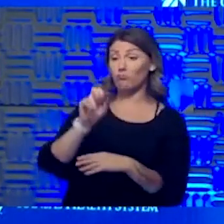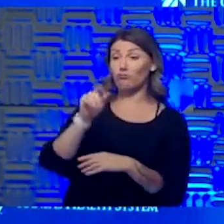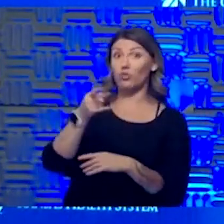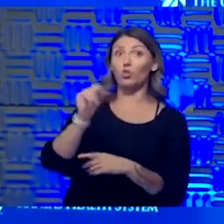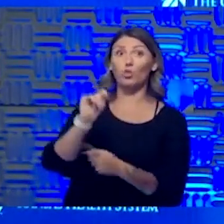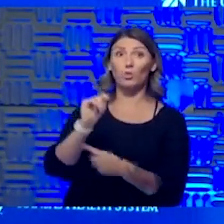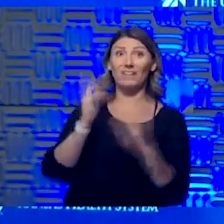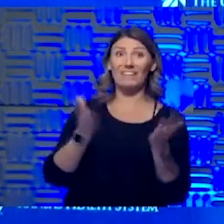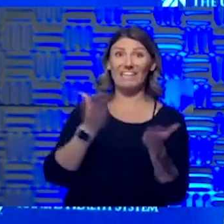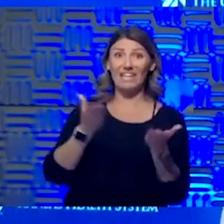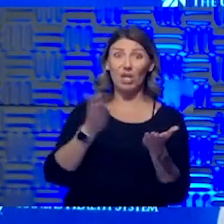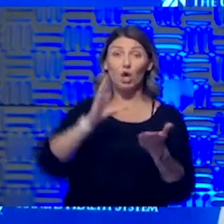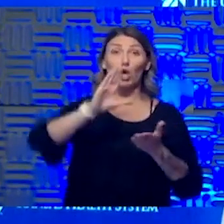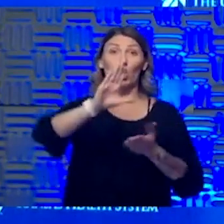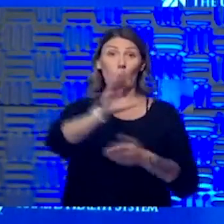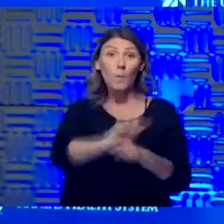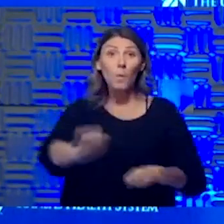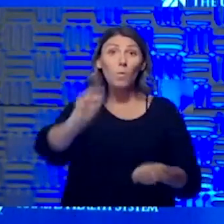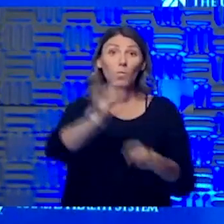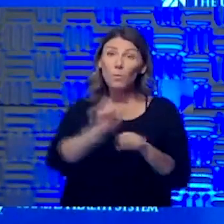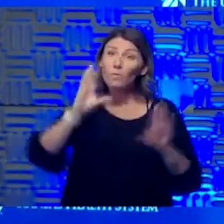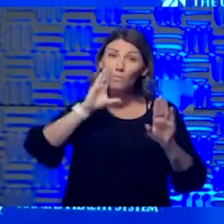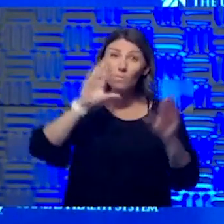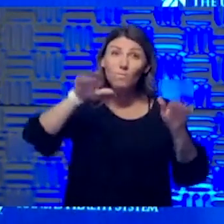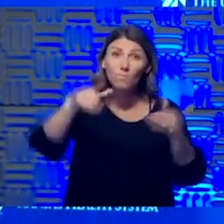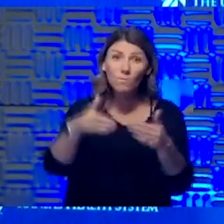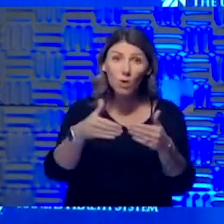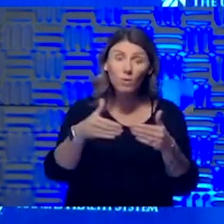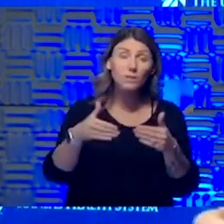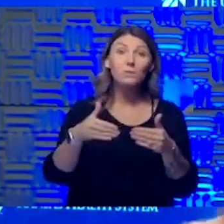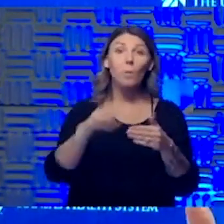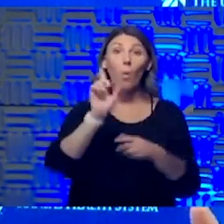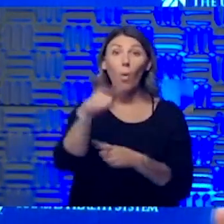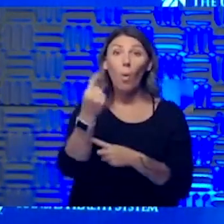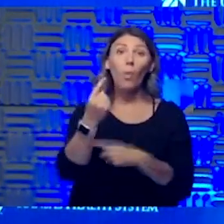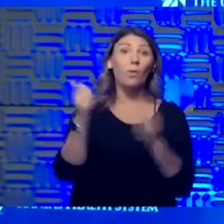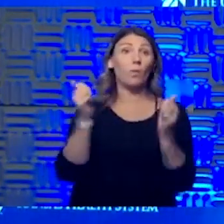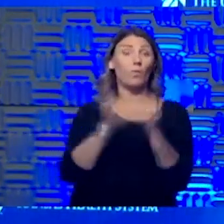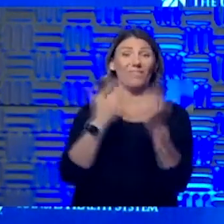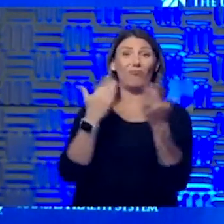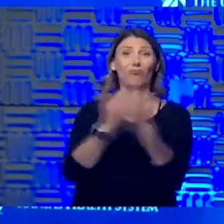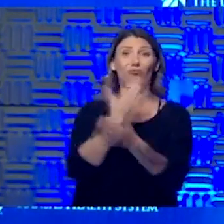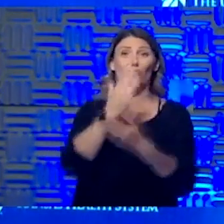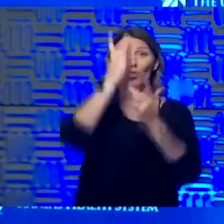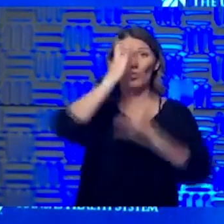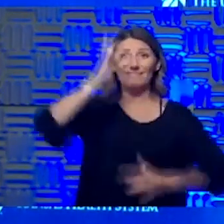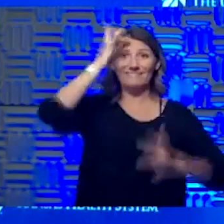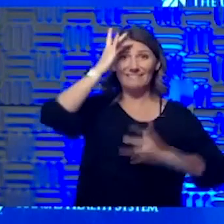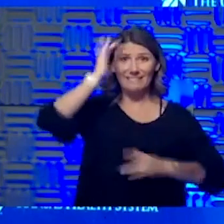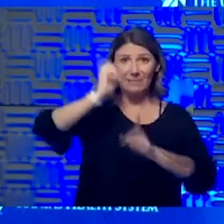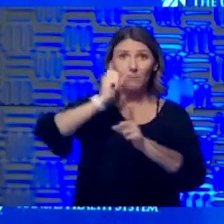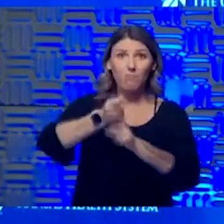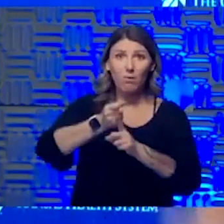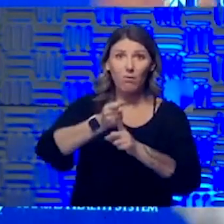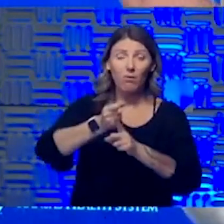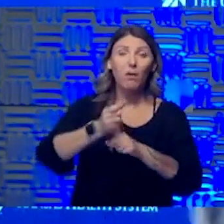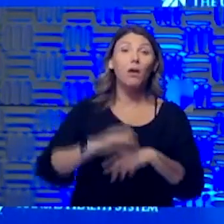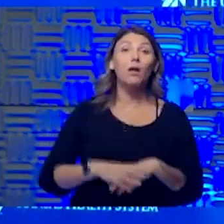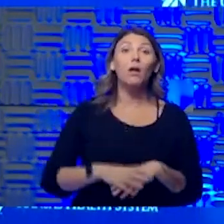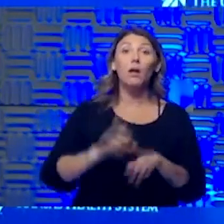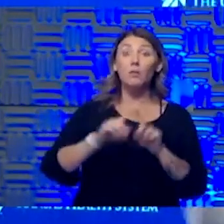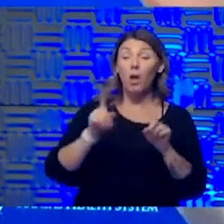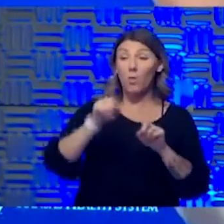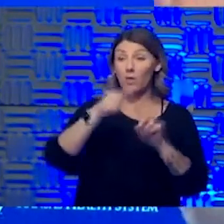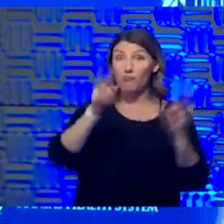entirely to emerging diseases, and it's not used all the time because there may not be a new one out there. But as soon as we get ready, bang, down go the